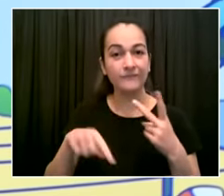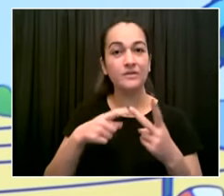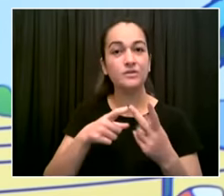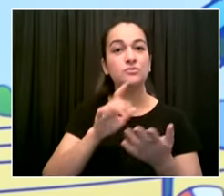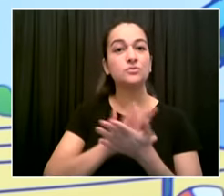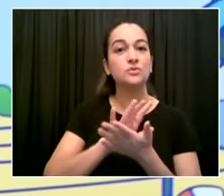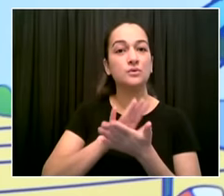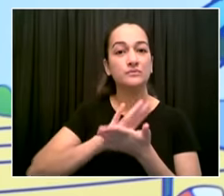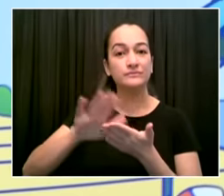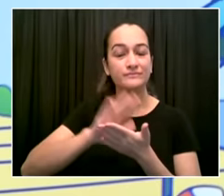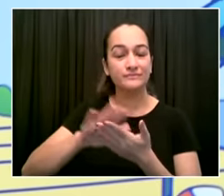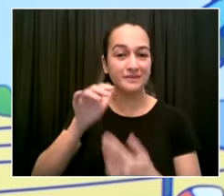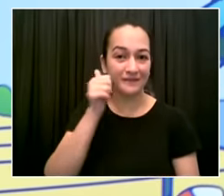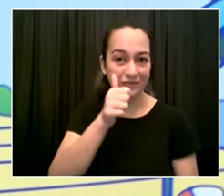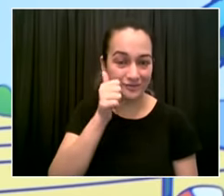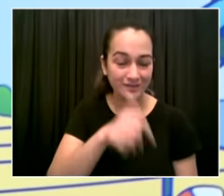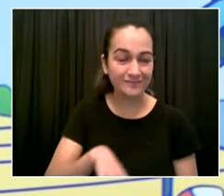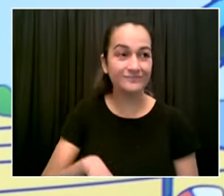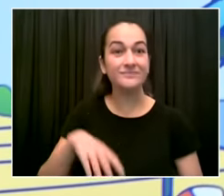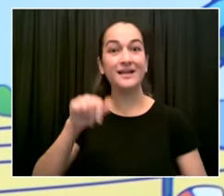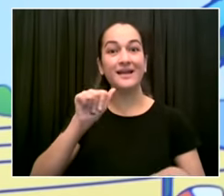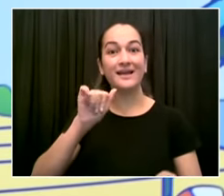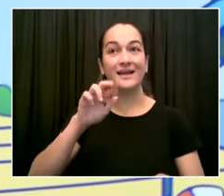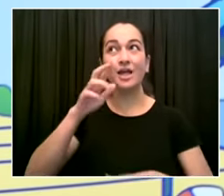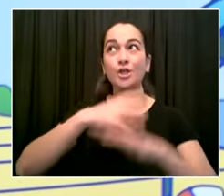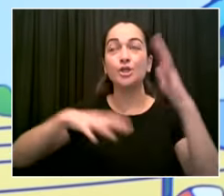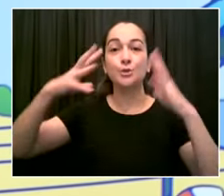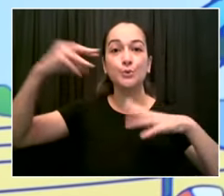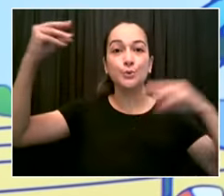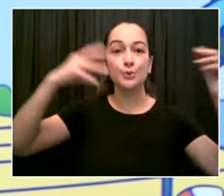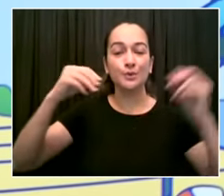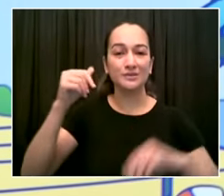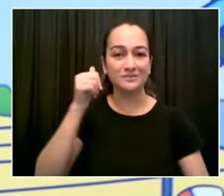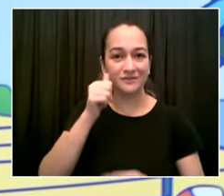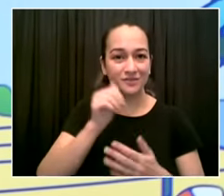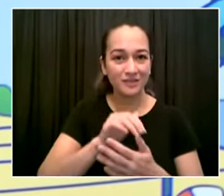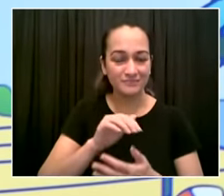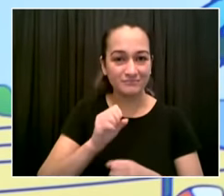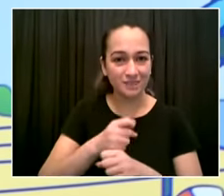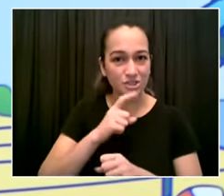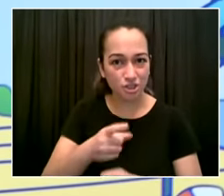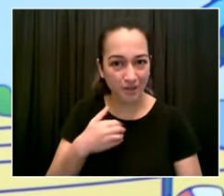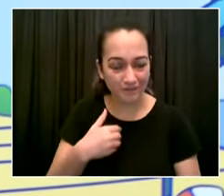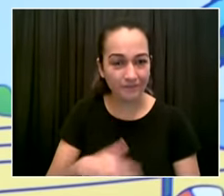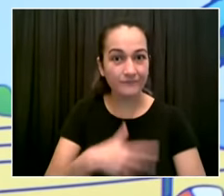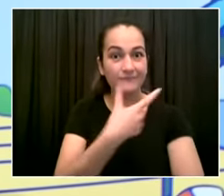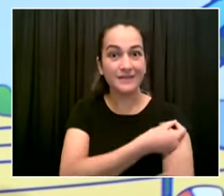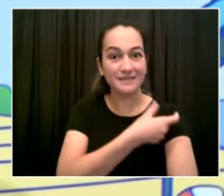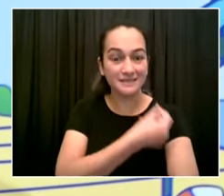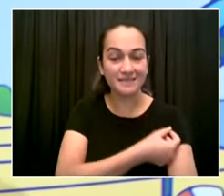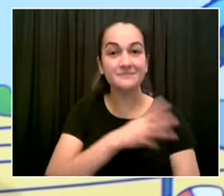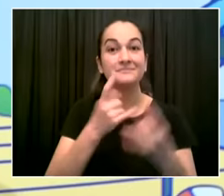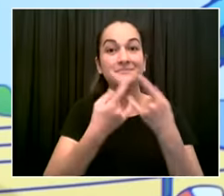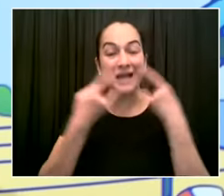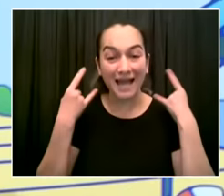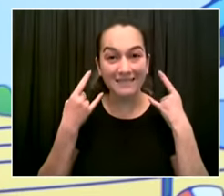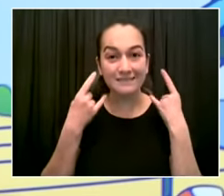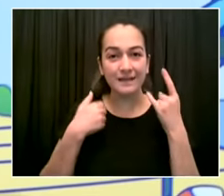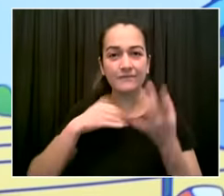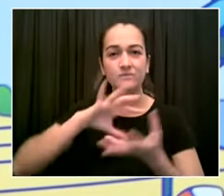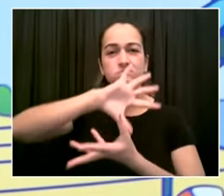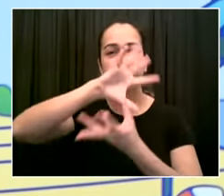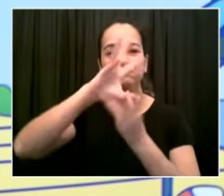of those we have something almost no place else in the country has in combining all of those and now on top of it